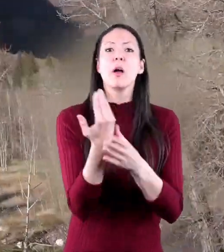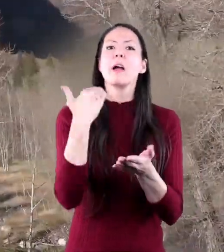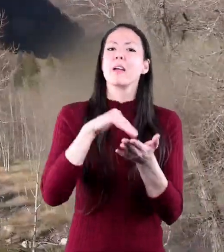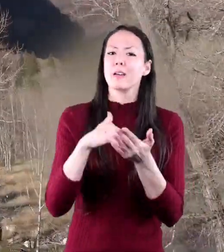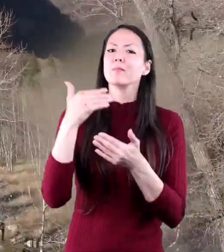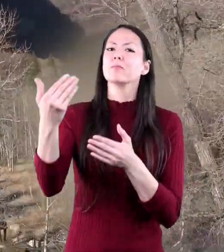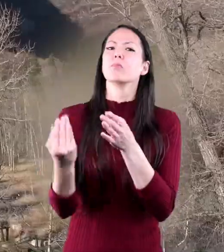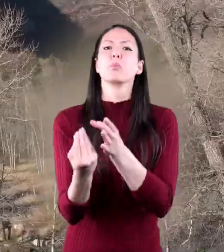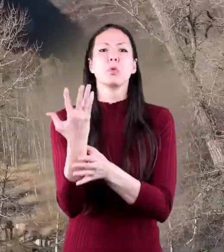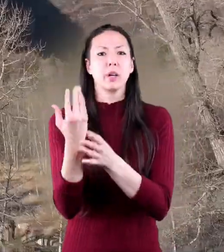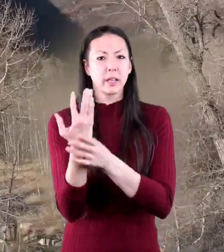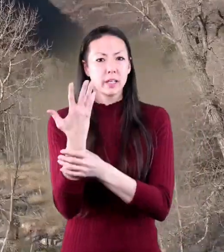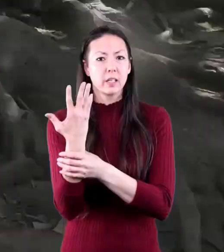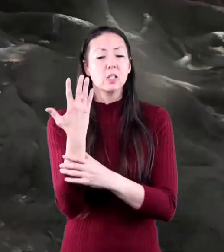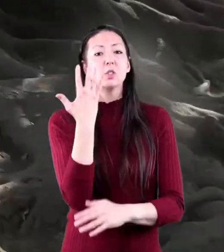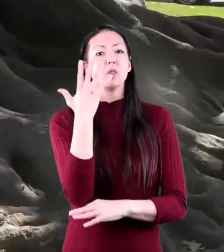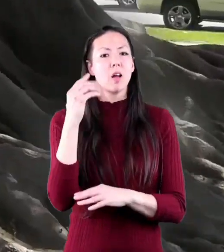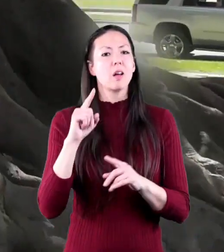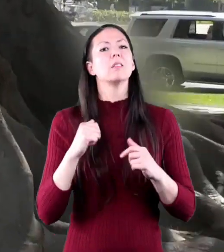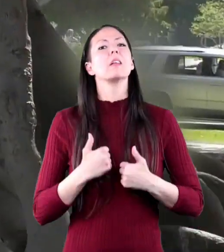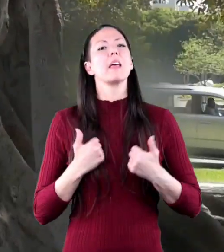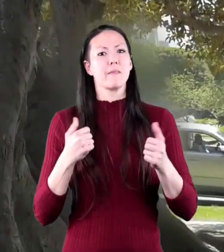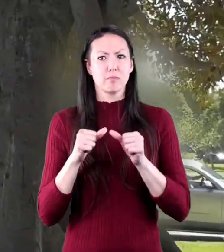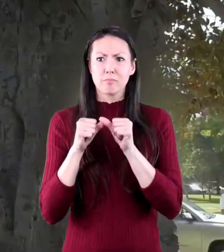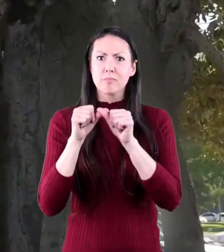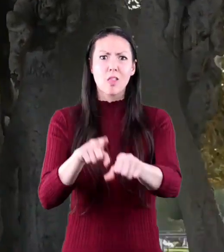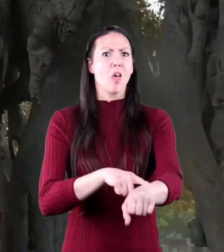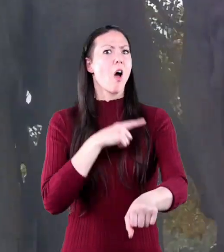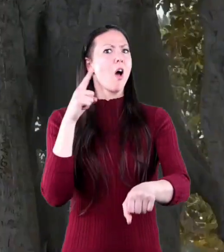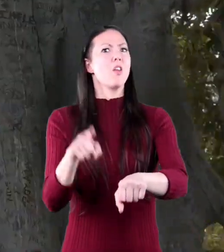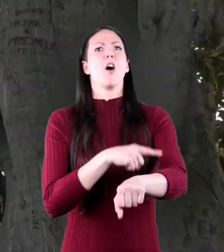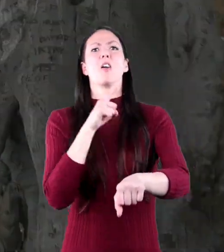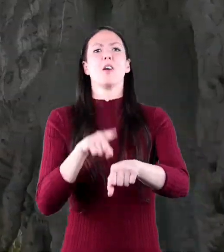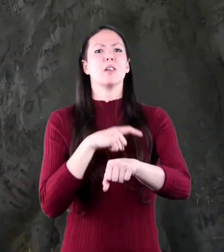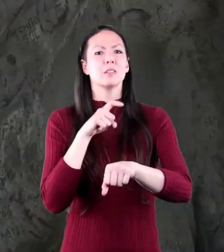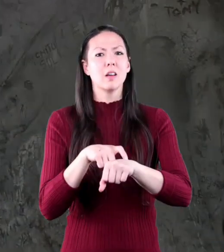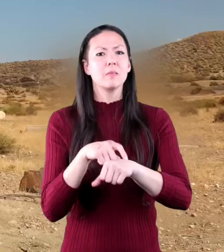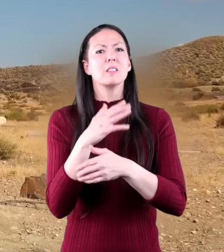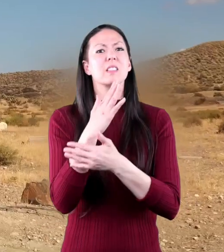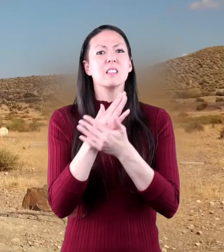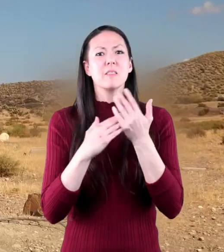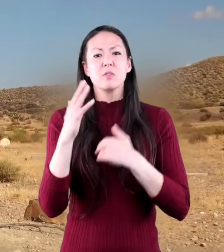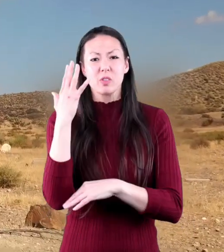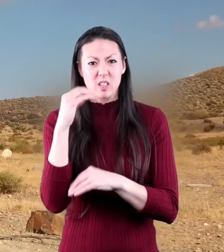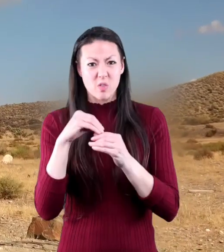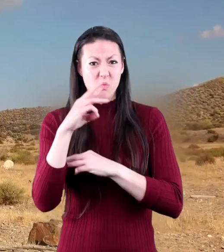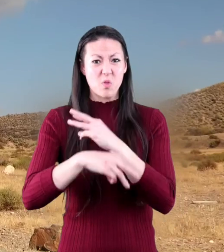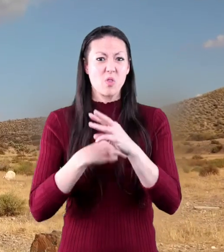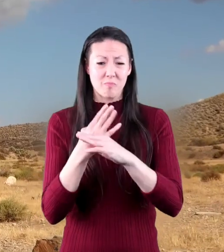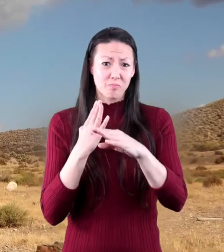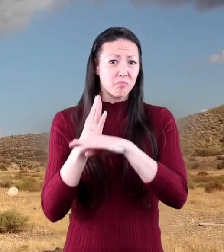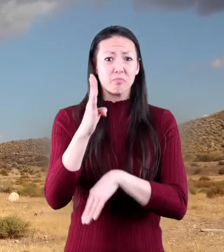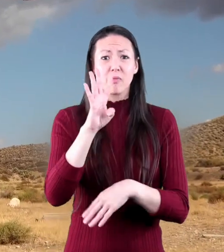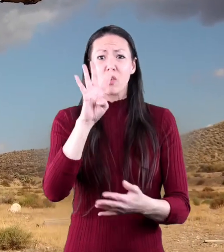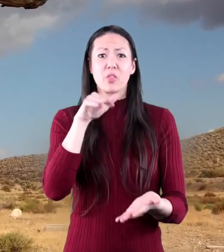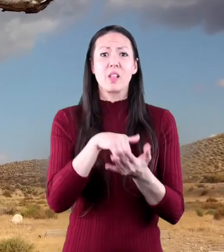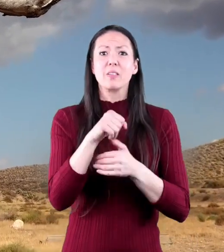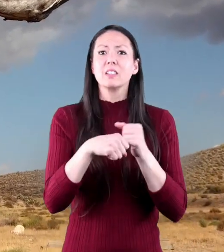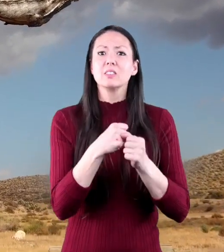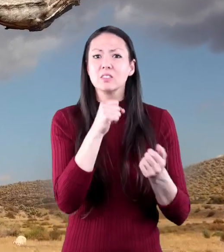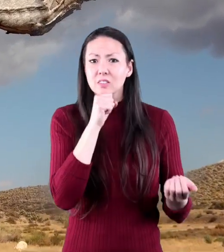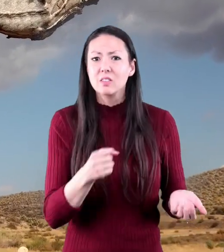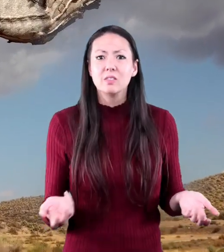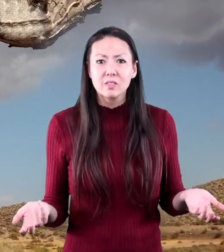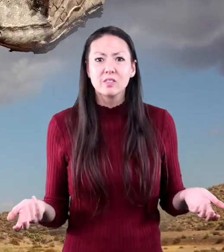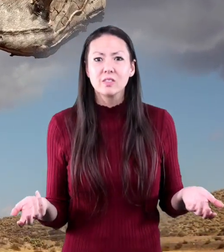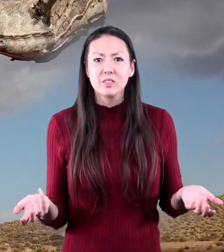growing again in the spring. Trees can also live a long, long time. There are trees in the world that have lived for over